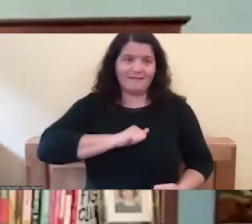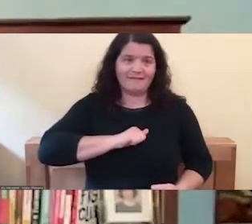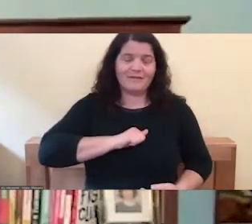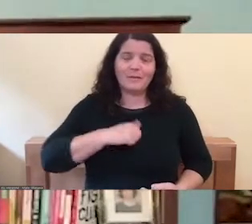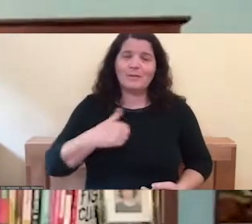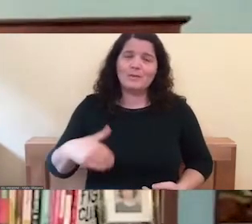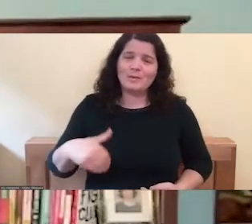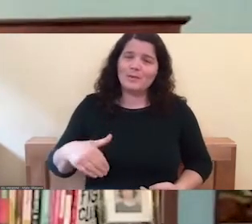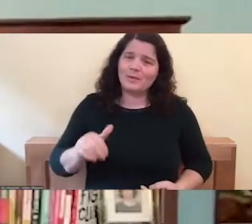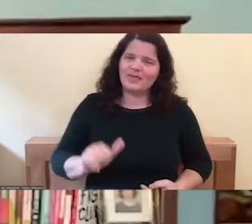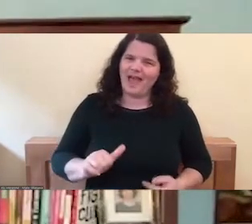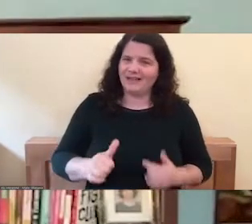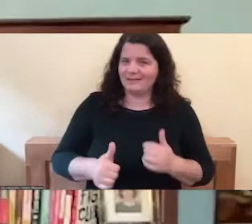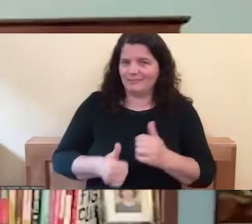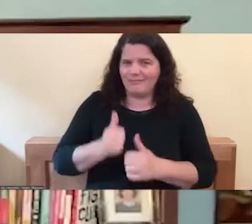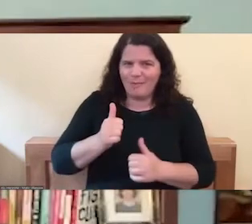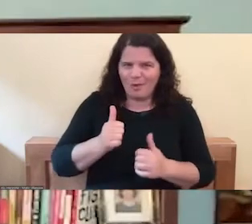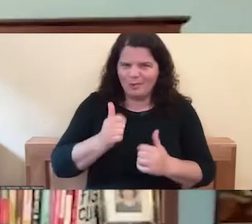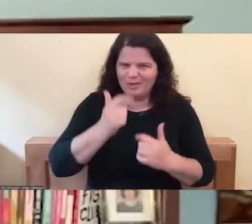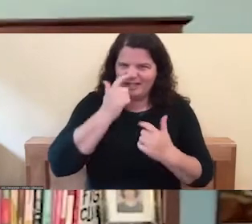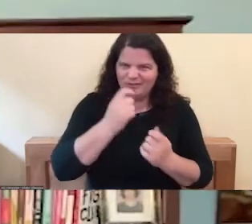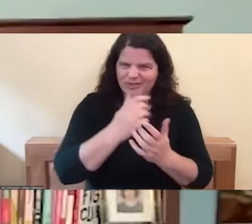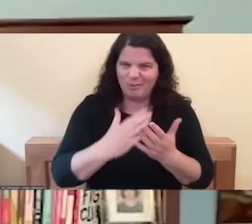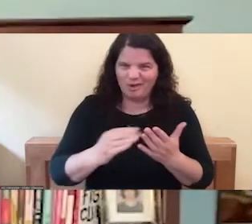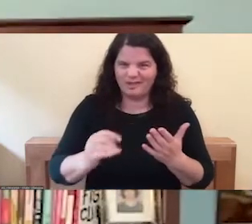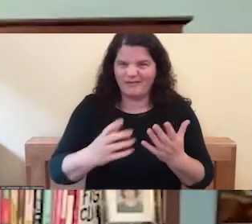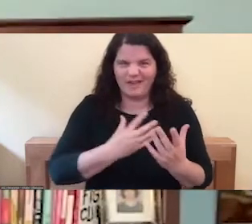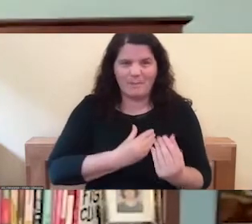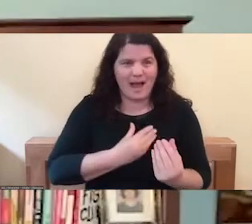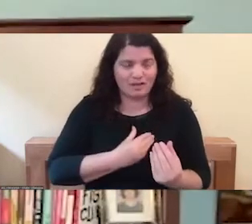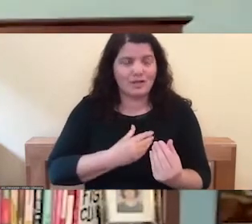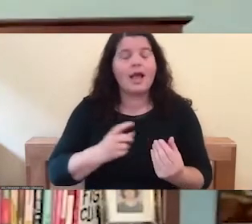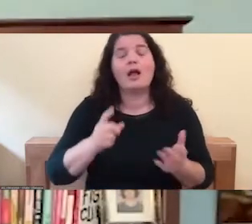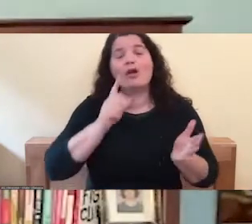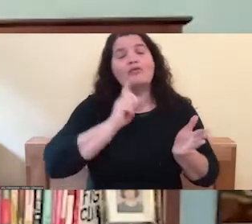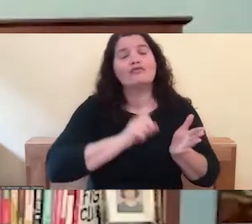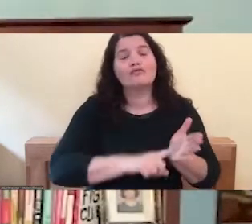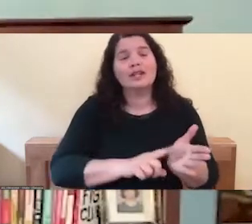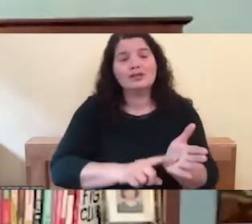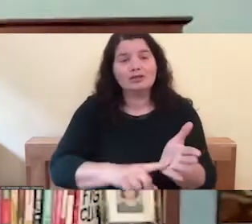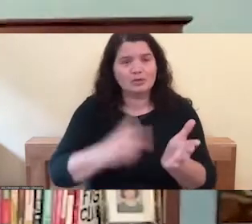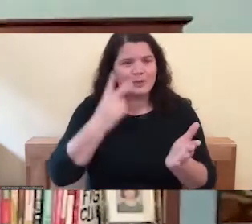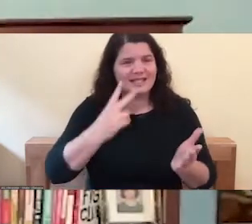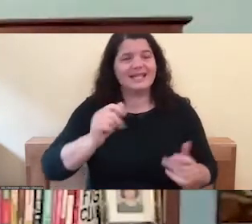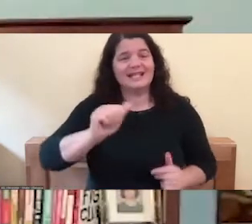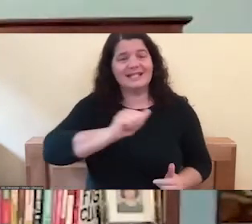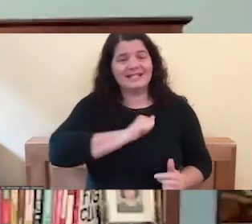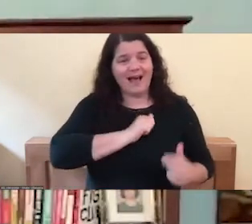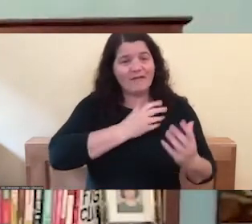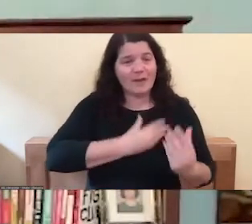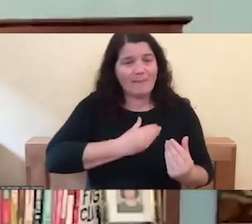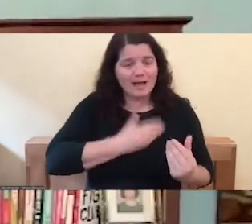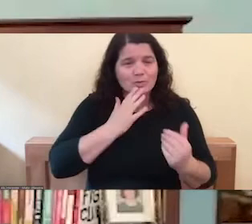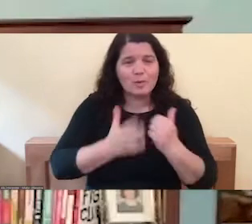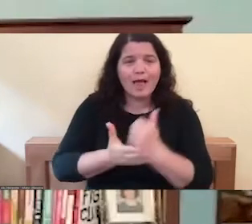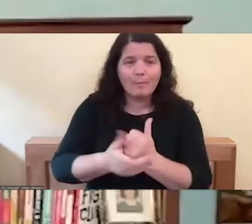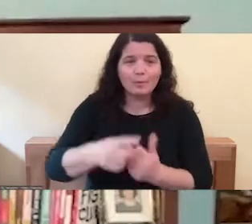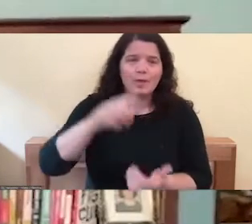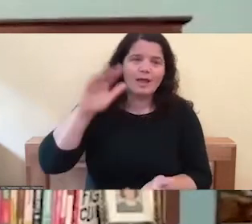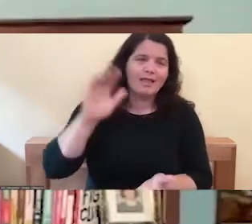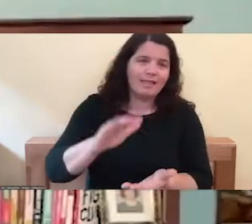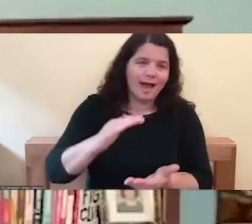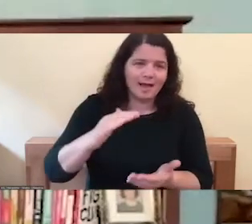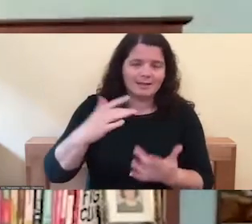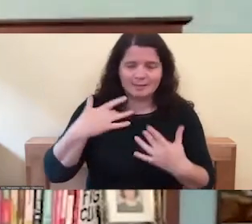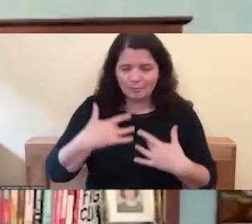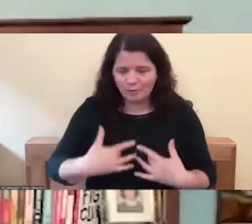And research-wise, you know, what we know is that it allows us to be much less depressed, less anxious, happier, because it feels good to